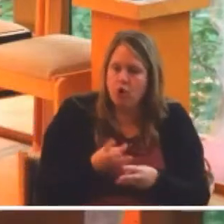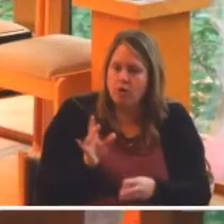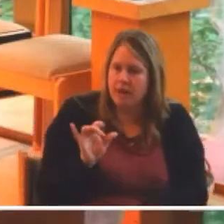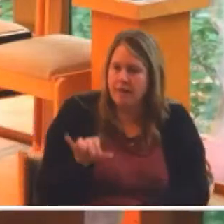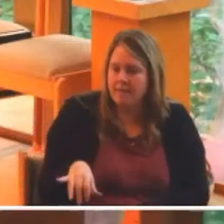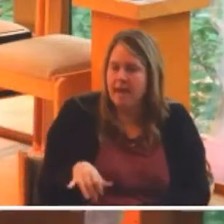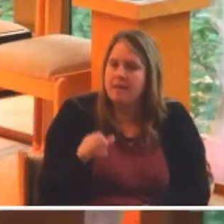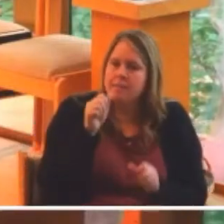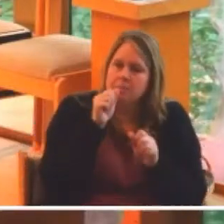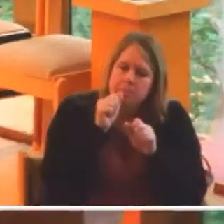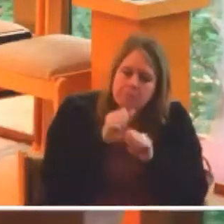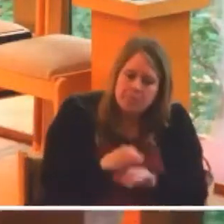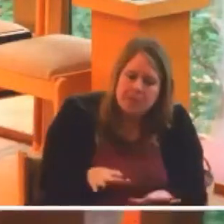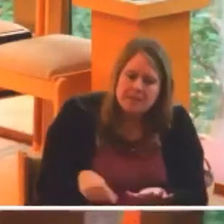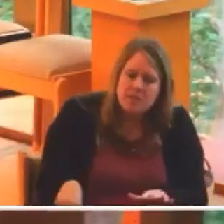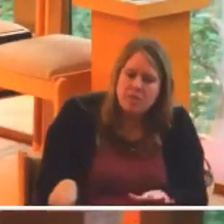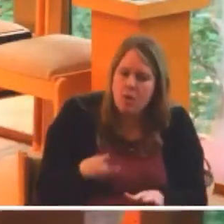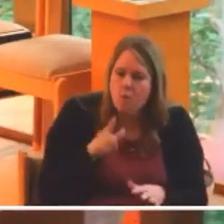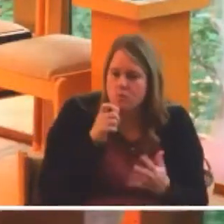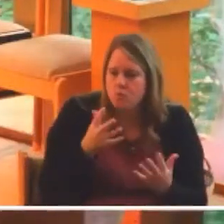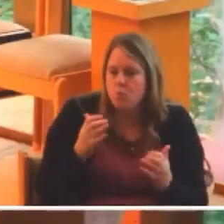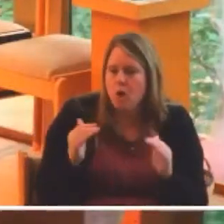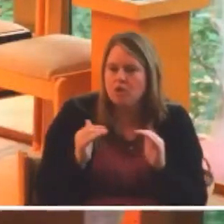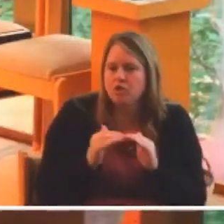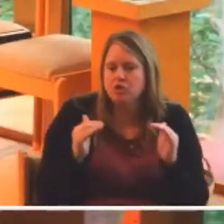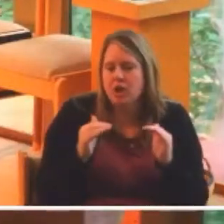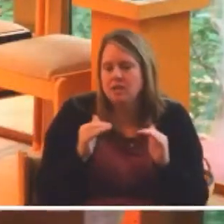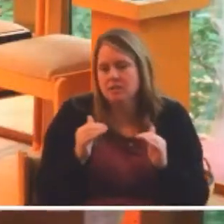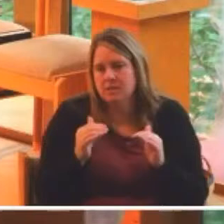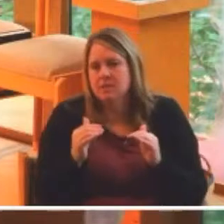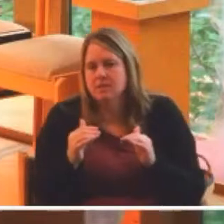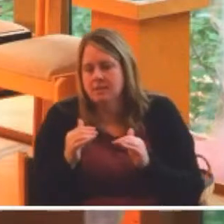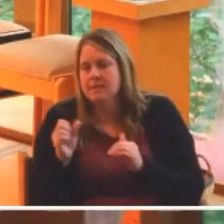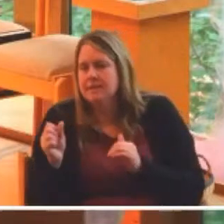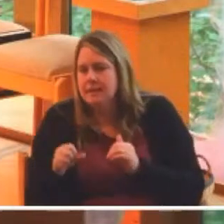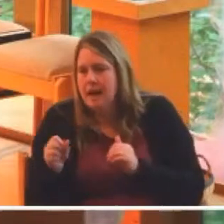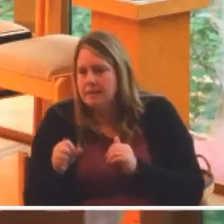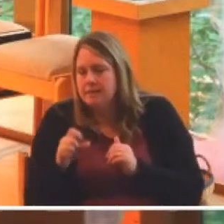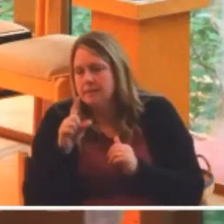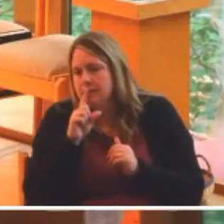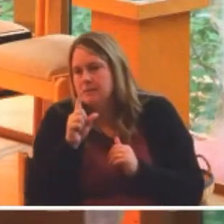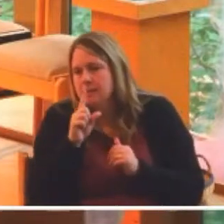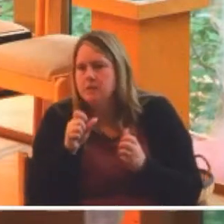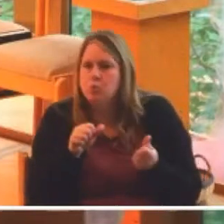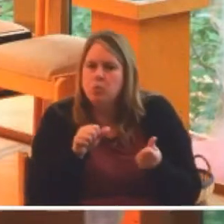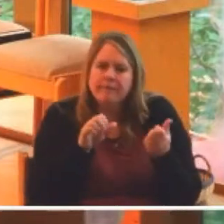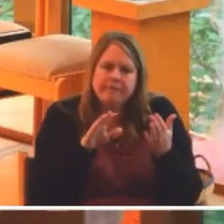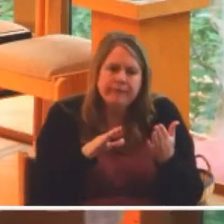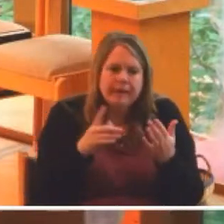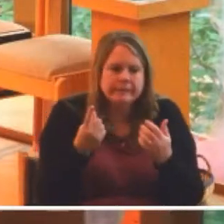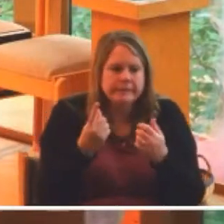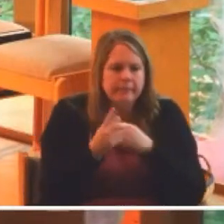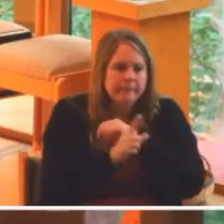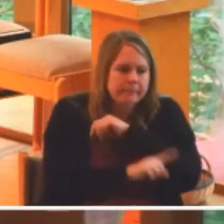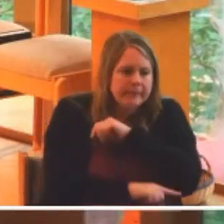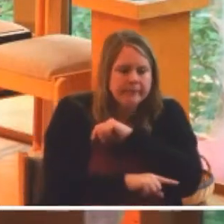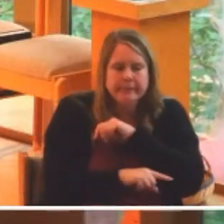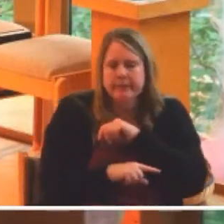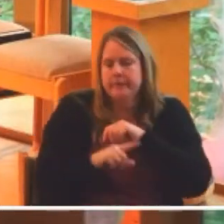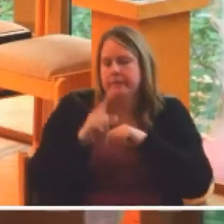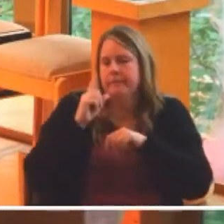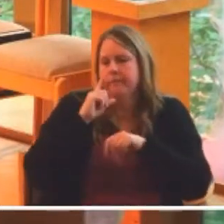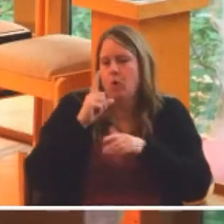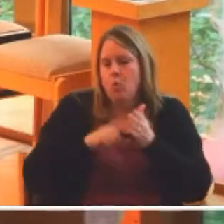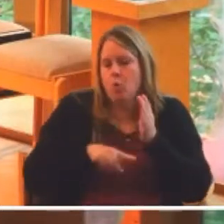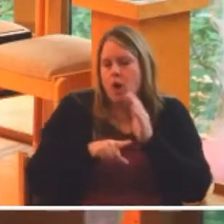seek justice, that blesses those who call for equity, that says, yes indeed, you may face some sort of penalty or consequence for the work